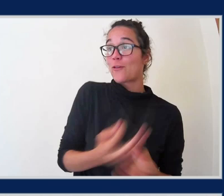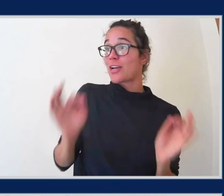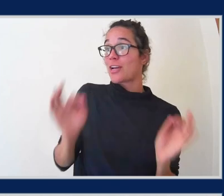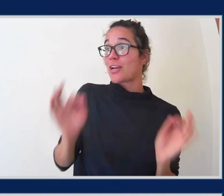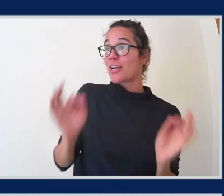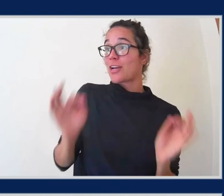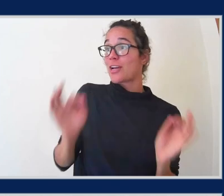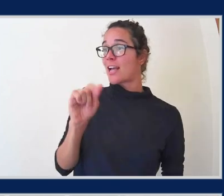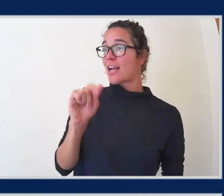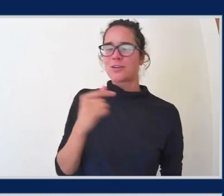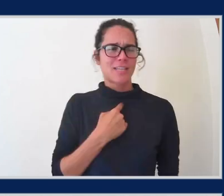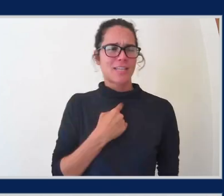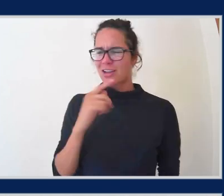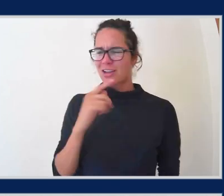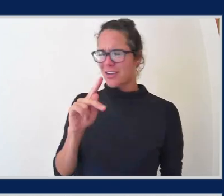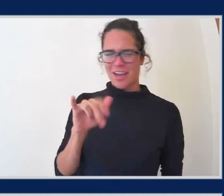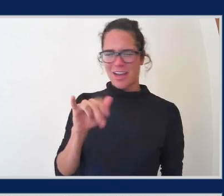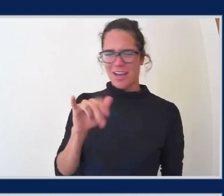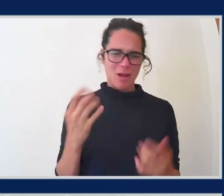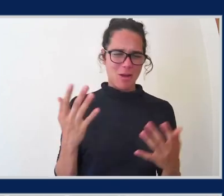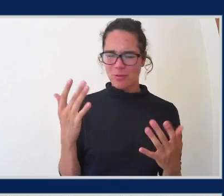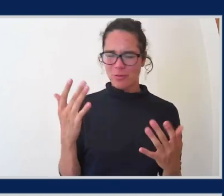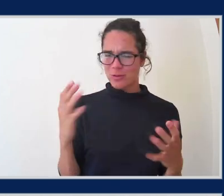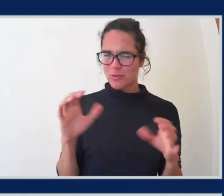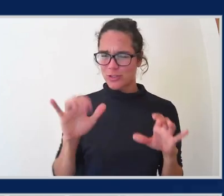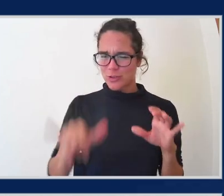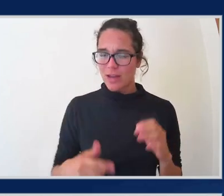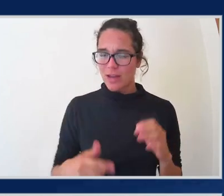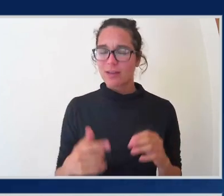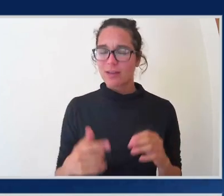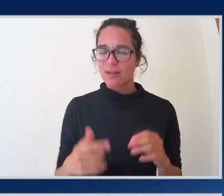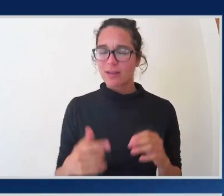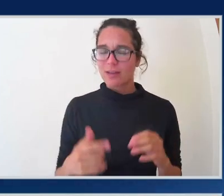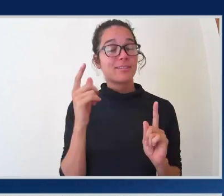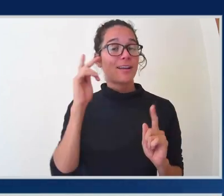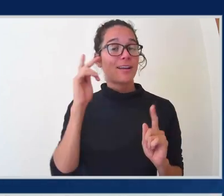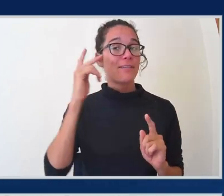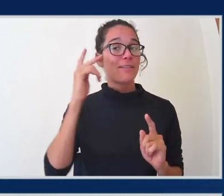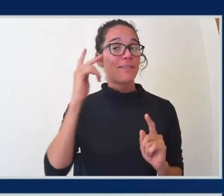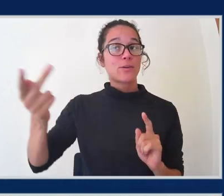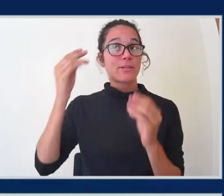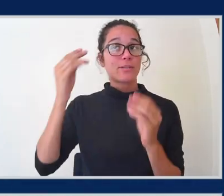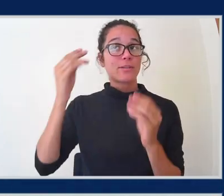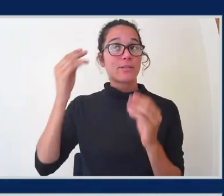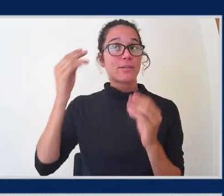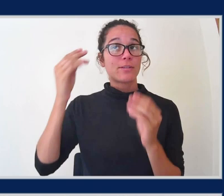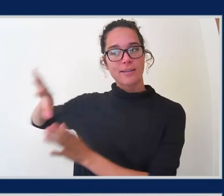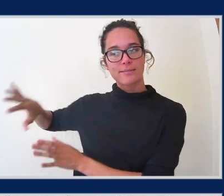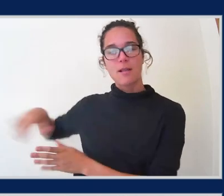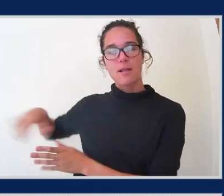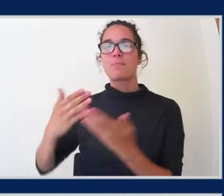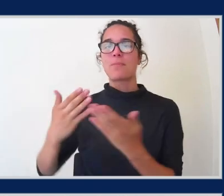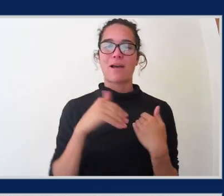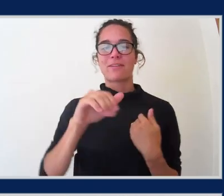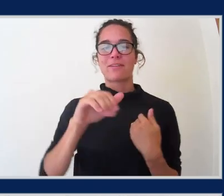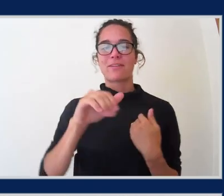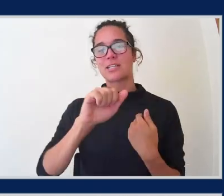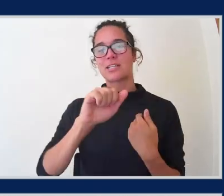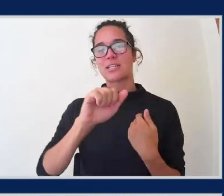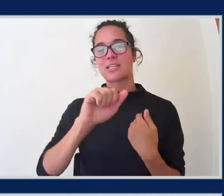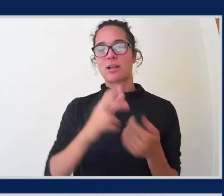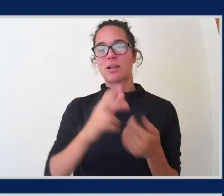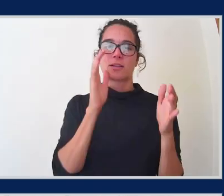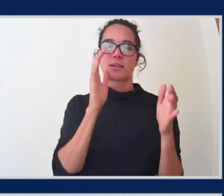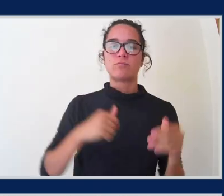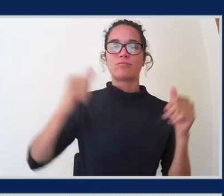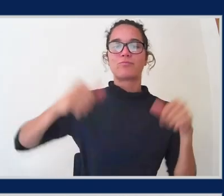would I ever want to do that? Well, philosophical discussions aside, maybe you have an S3 bucket that's hosting like images for a webpage that you